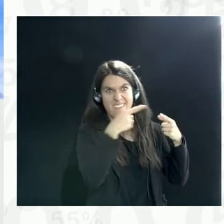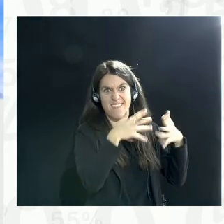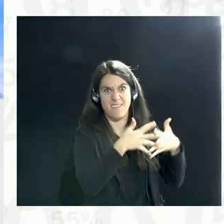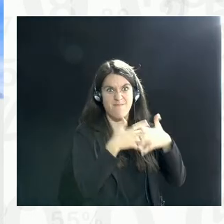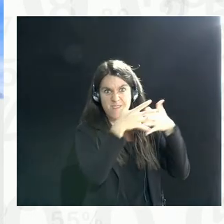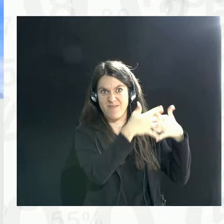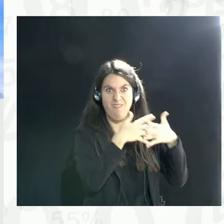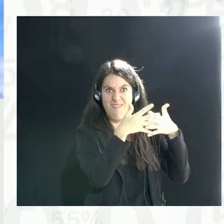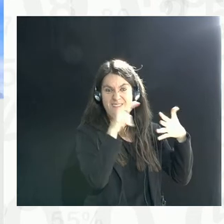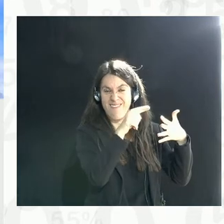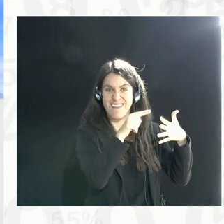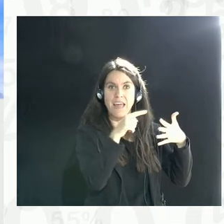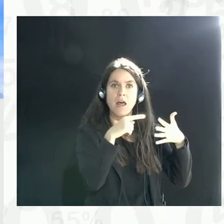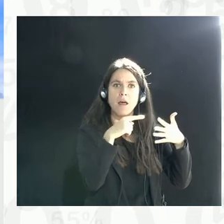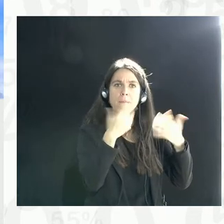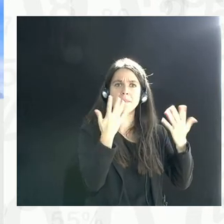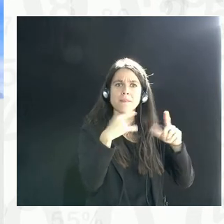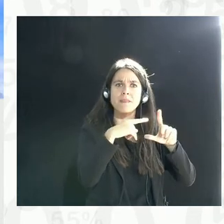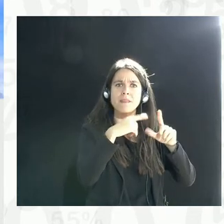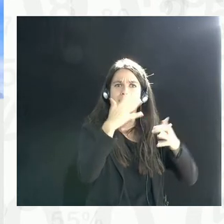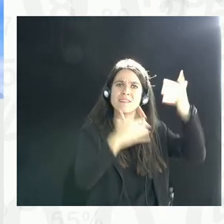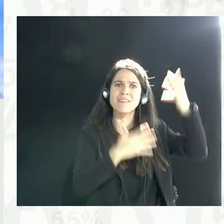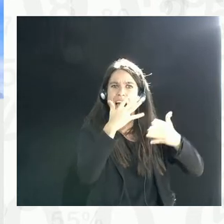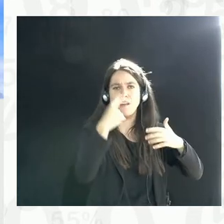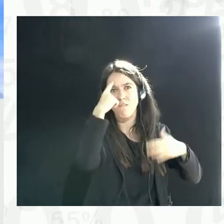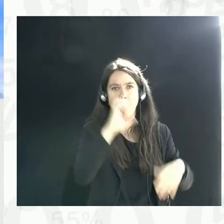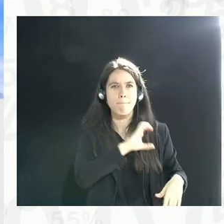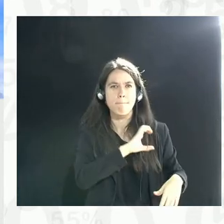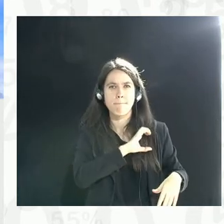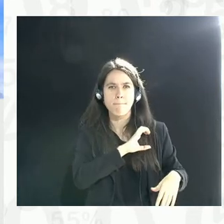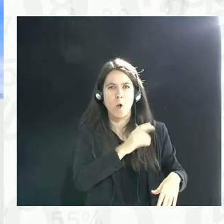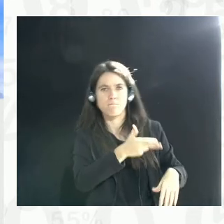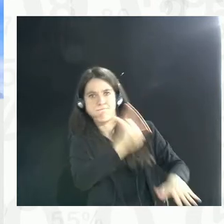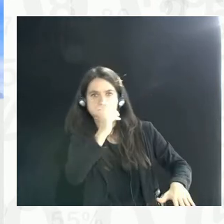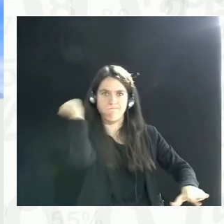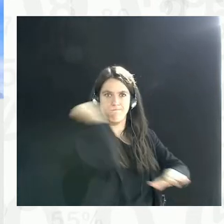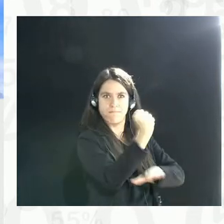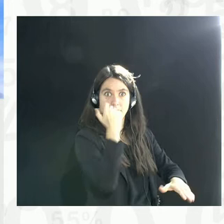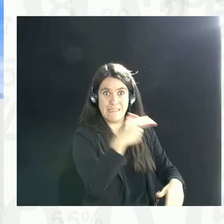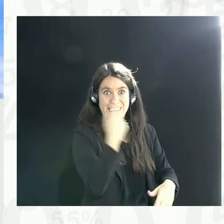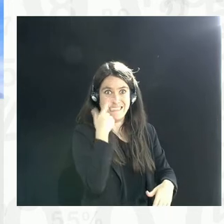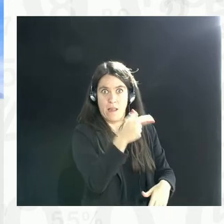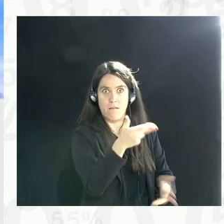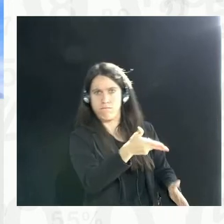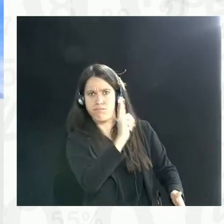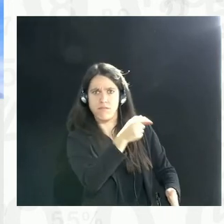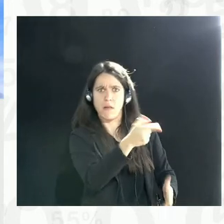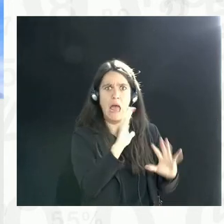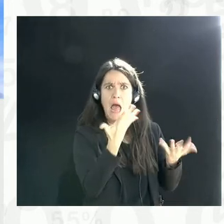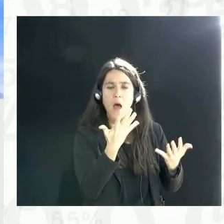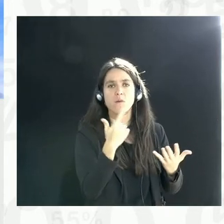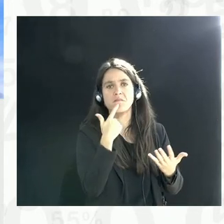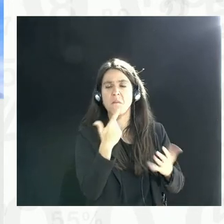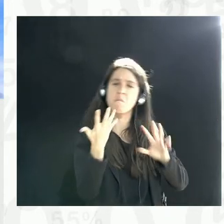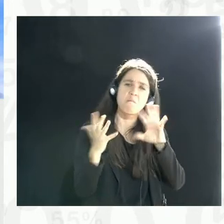our data on police killings that are produced by the Department of Justice have about half of